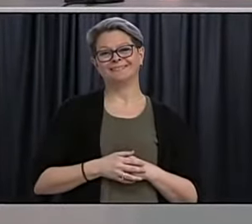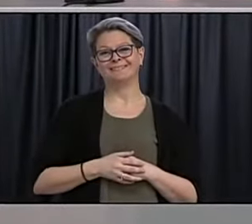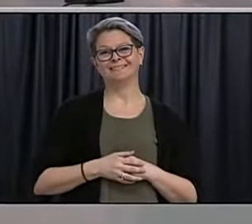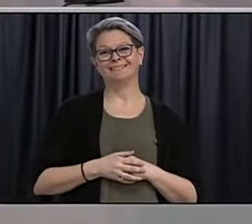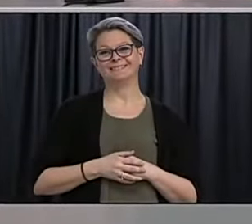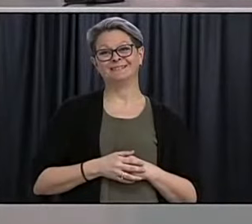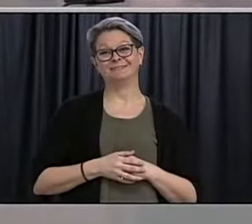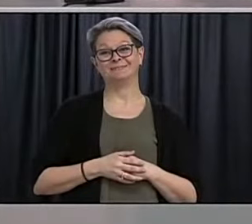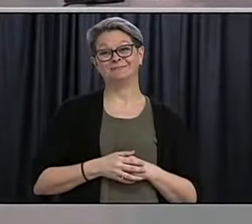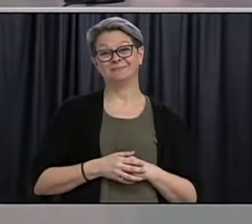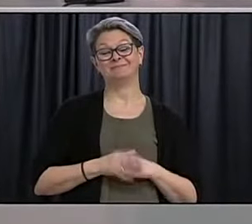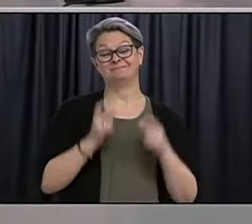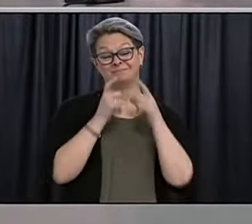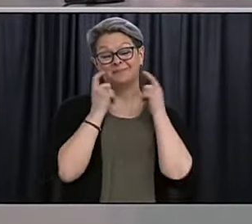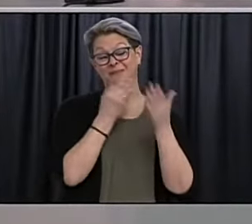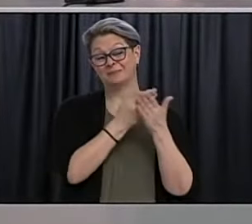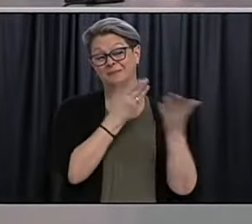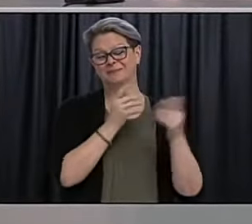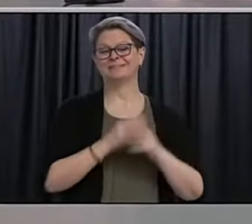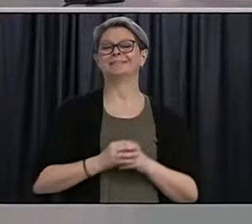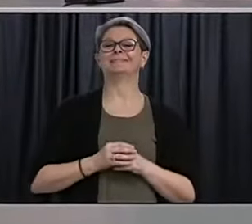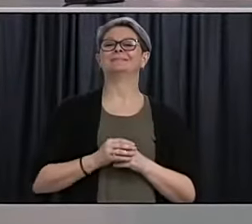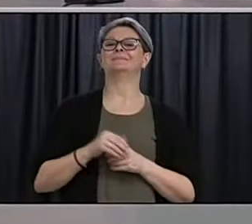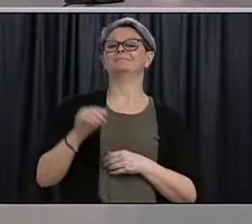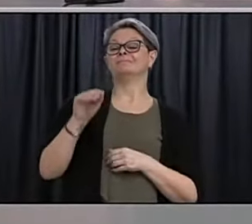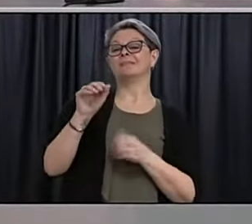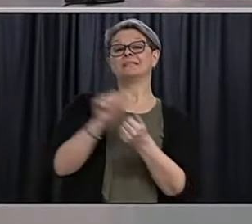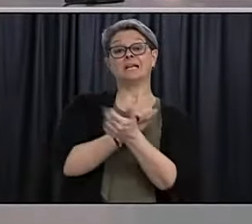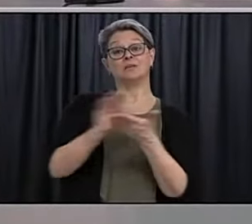Andrew Robinson with the telegram. Do you have a final question?